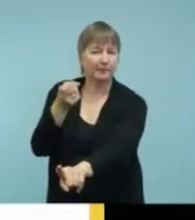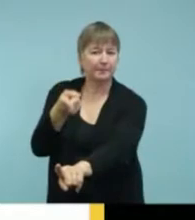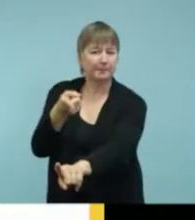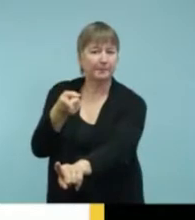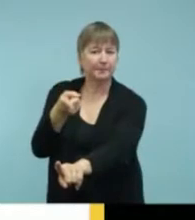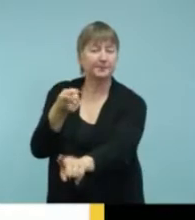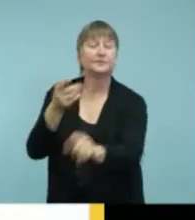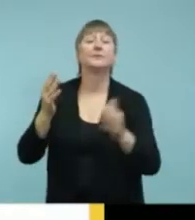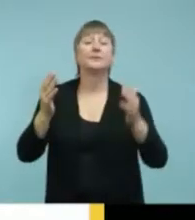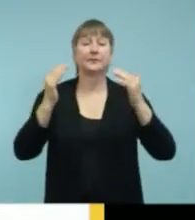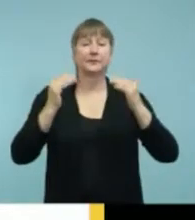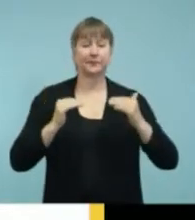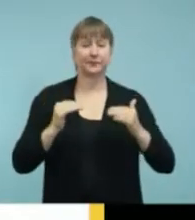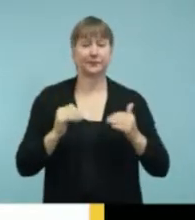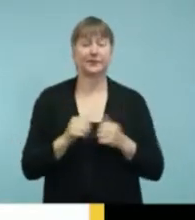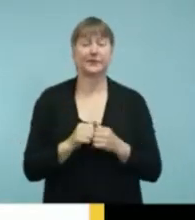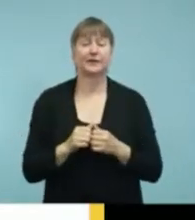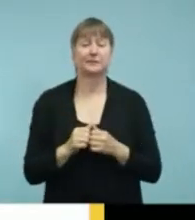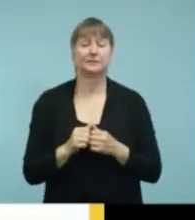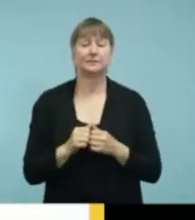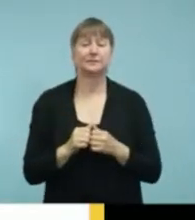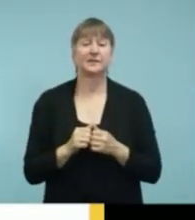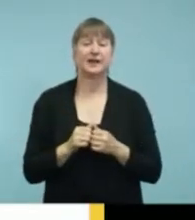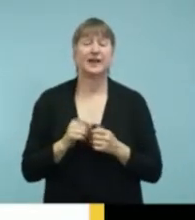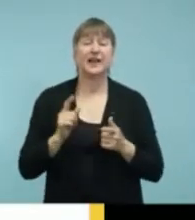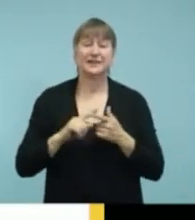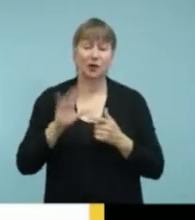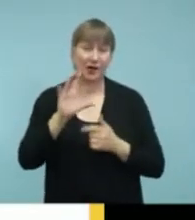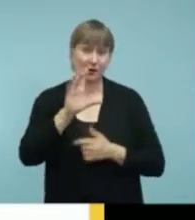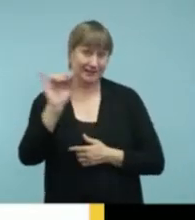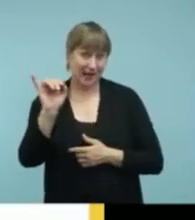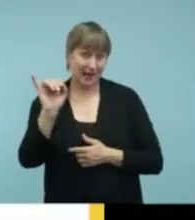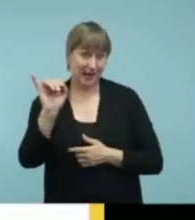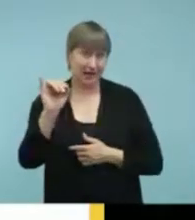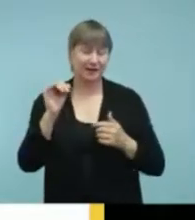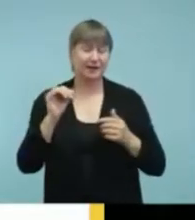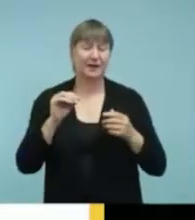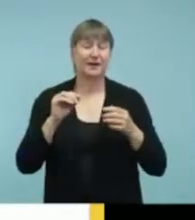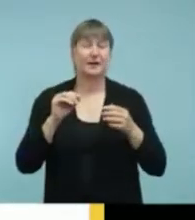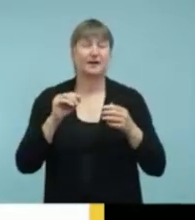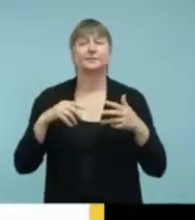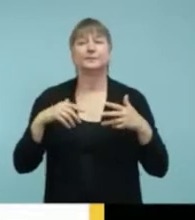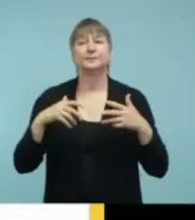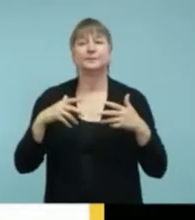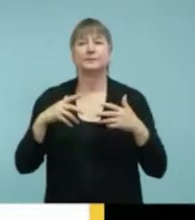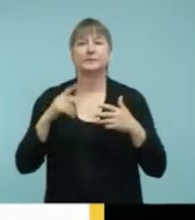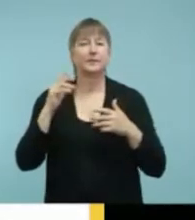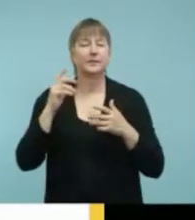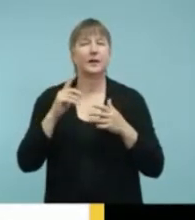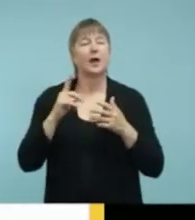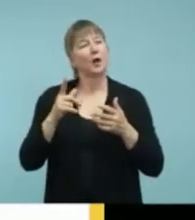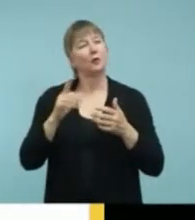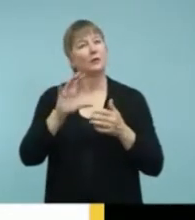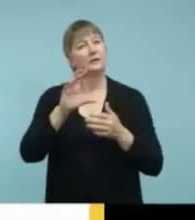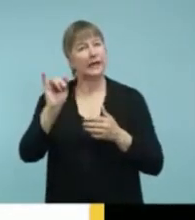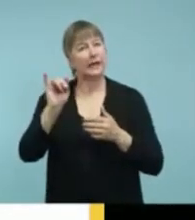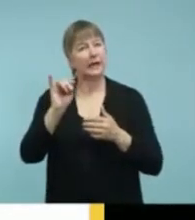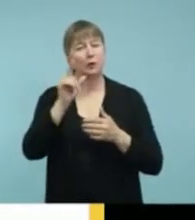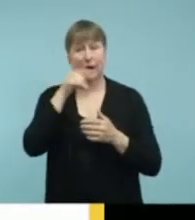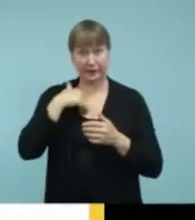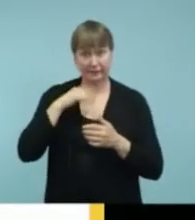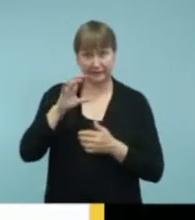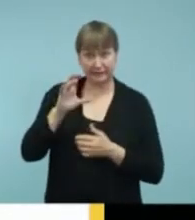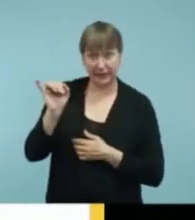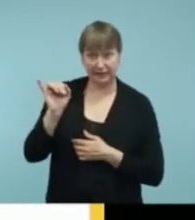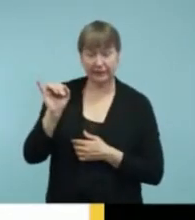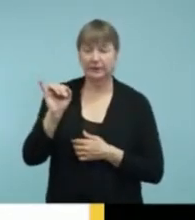sorry, the next bullet point talks about cochlear implant recipients. The only thing you need to think about with that is that you need